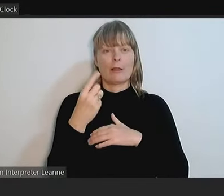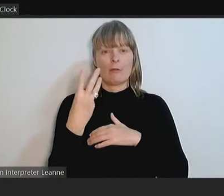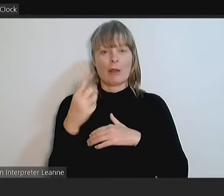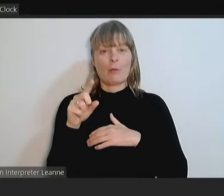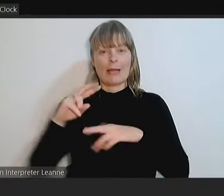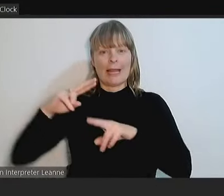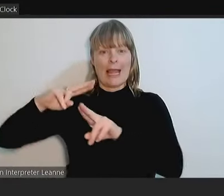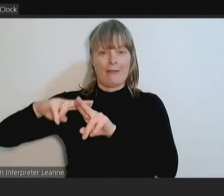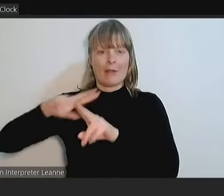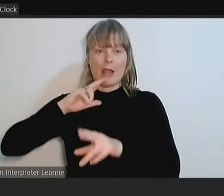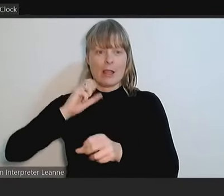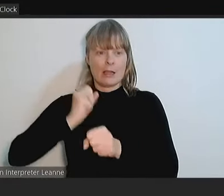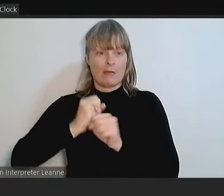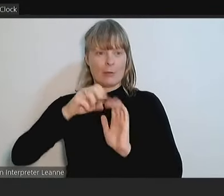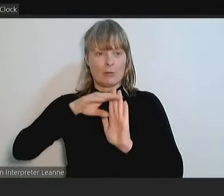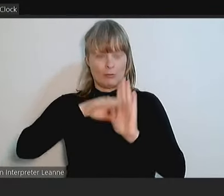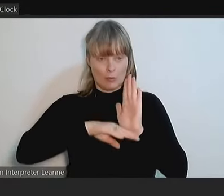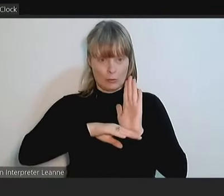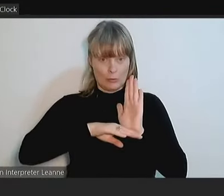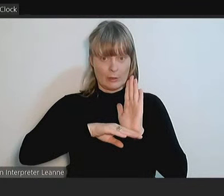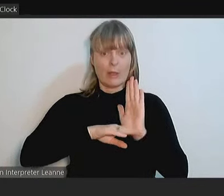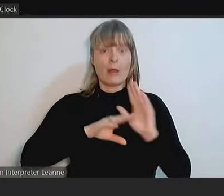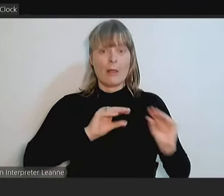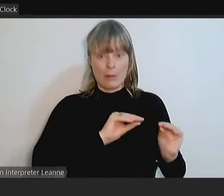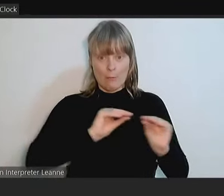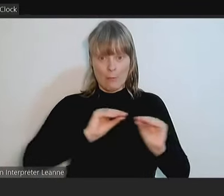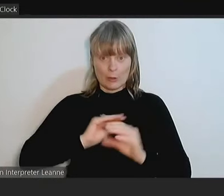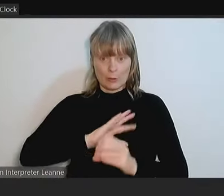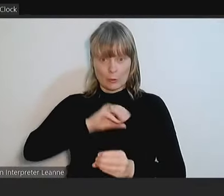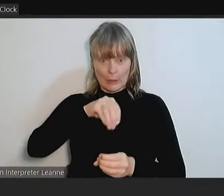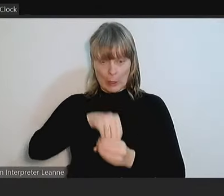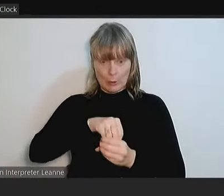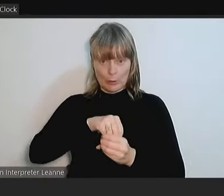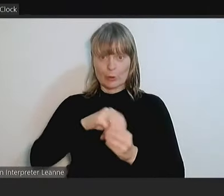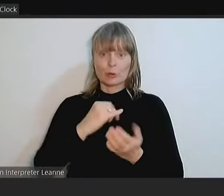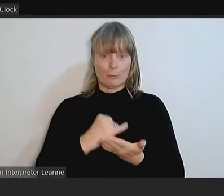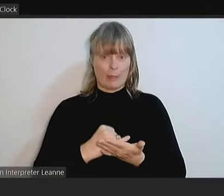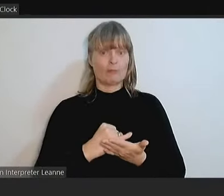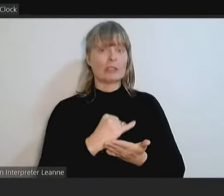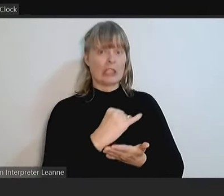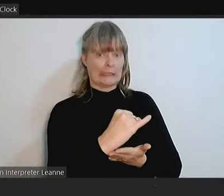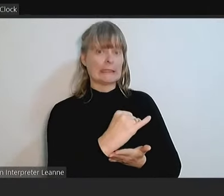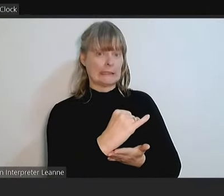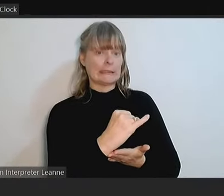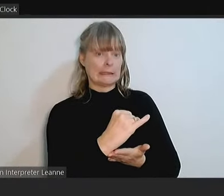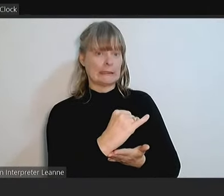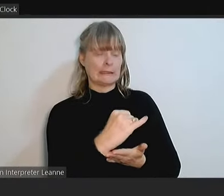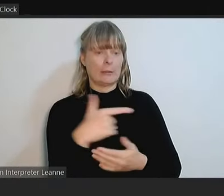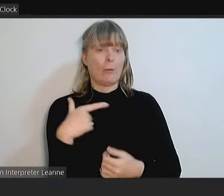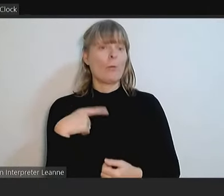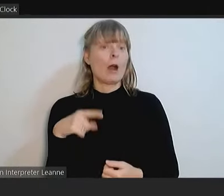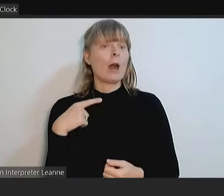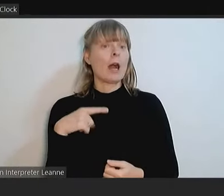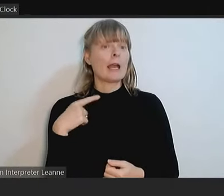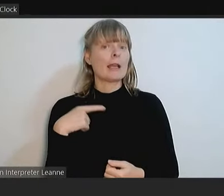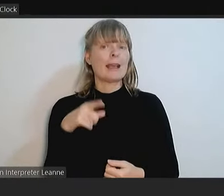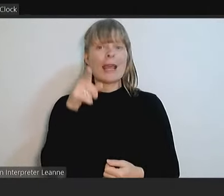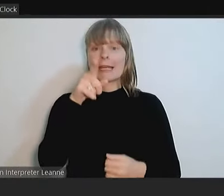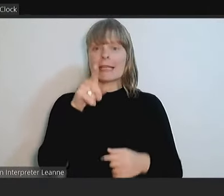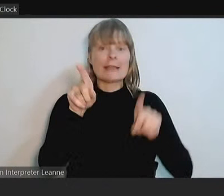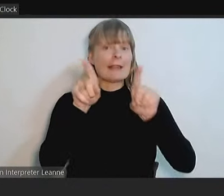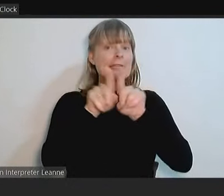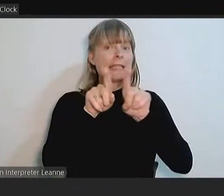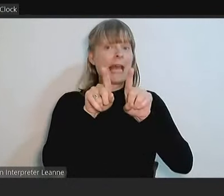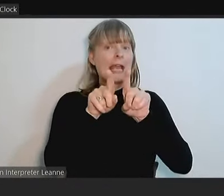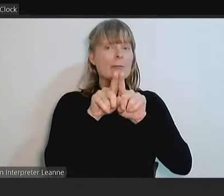include the item in the final budget should be rejected on the basis that it is the same as